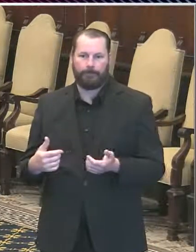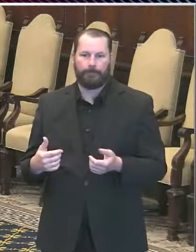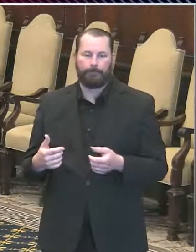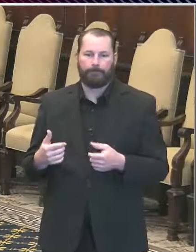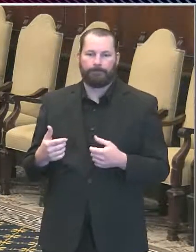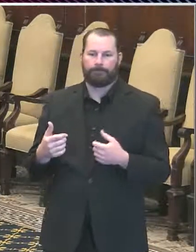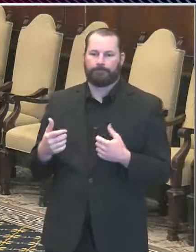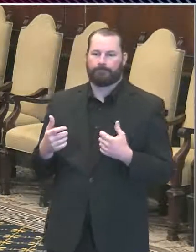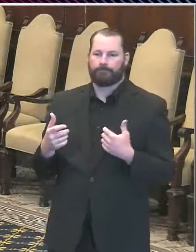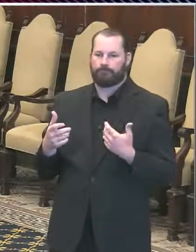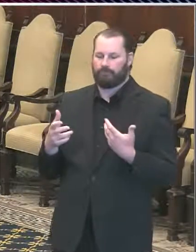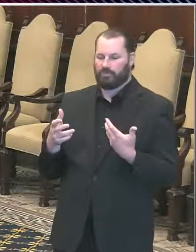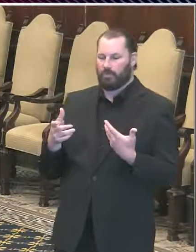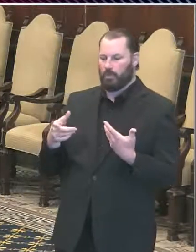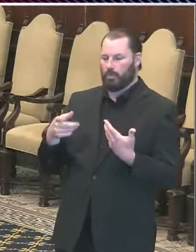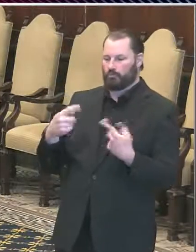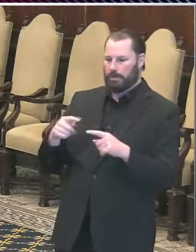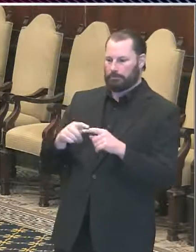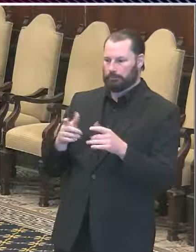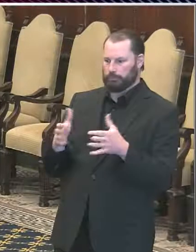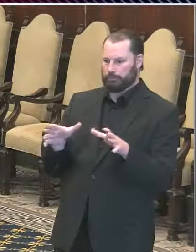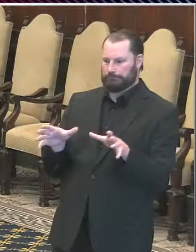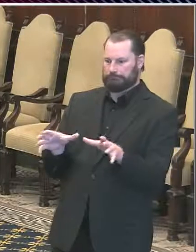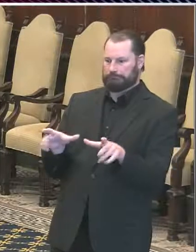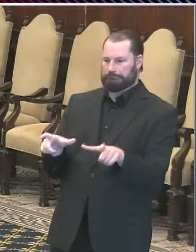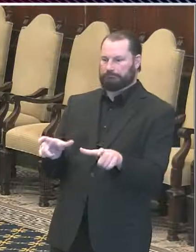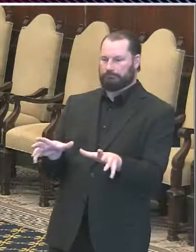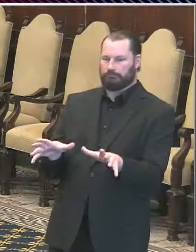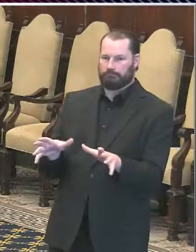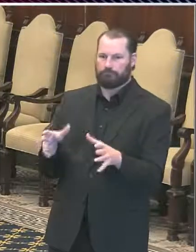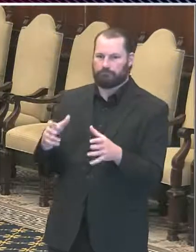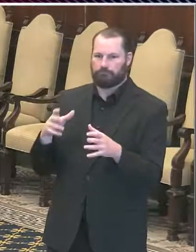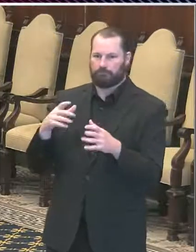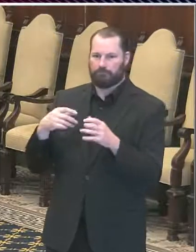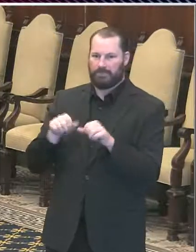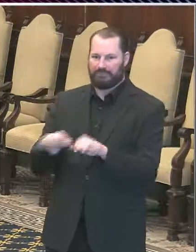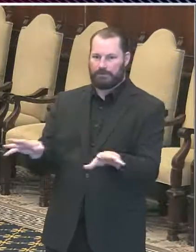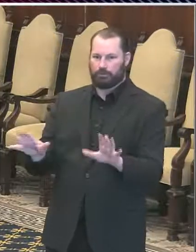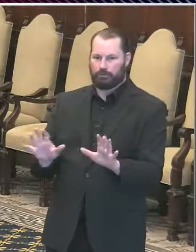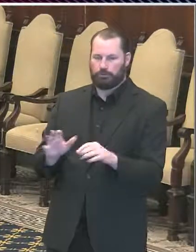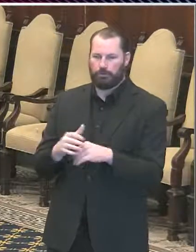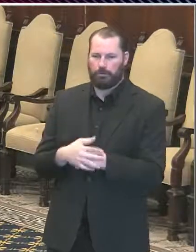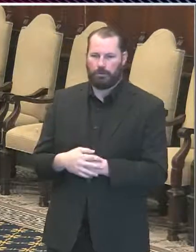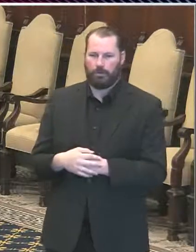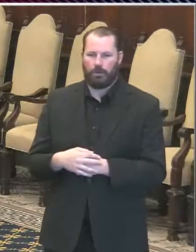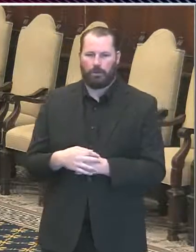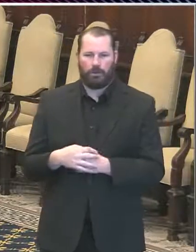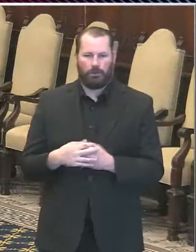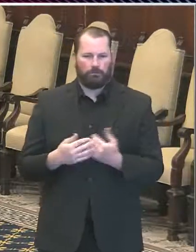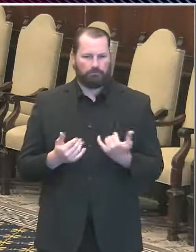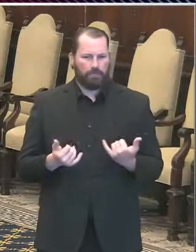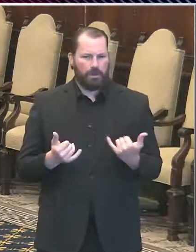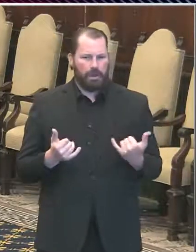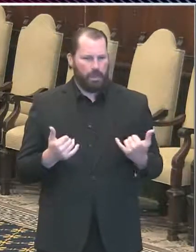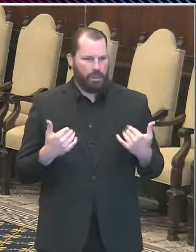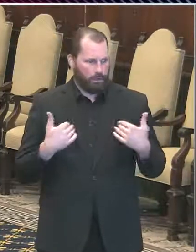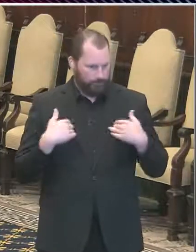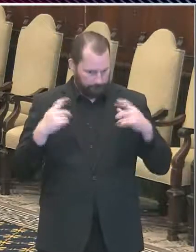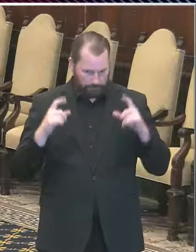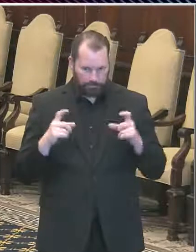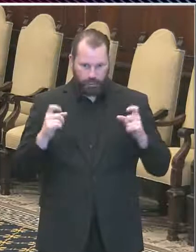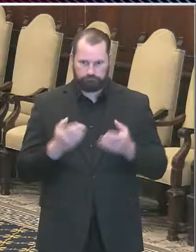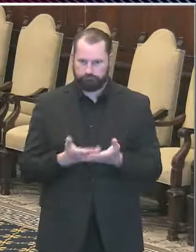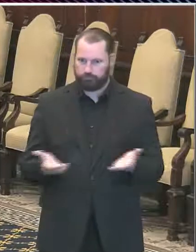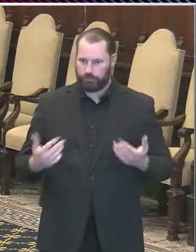But still a question about whether there's a virus spread beyond that. And so, now that we have the availability of testing and we're thinking about broader